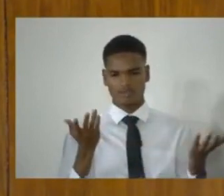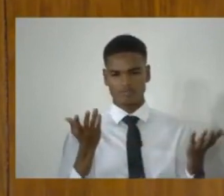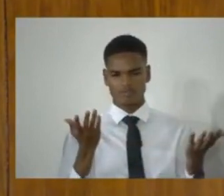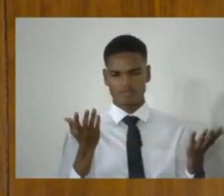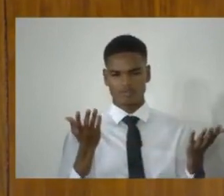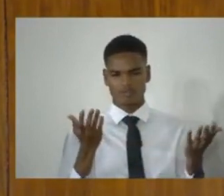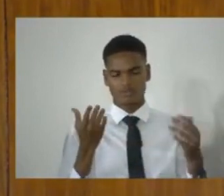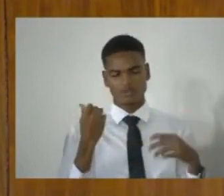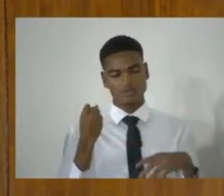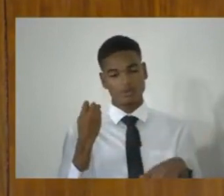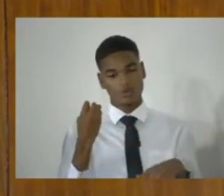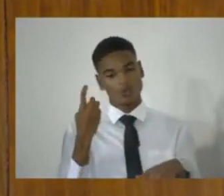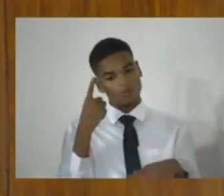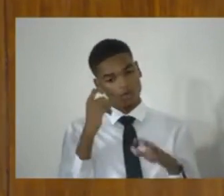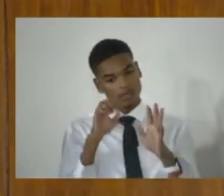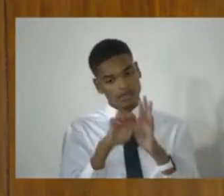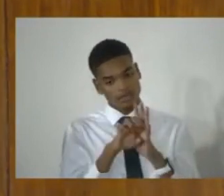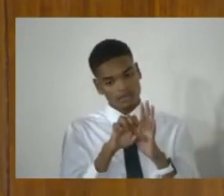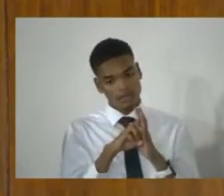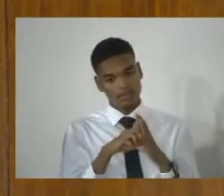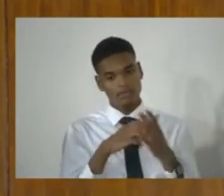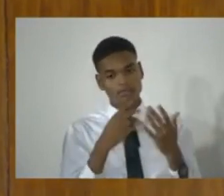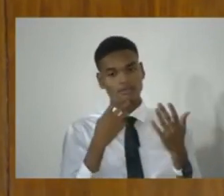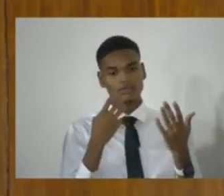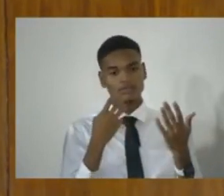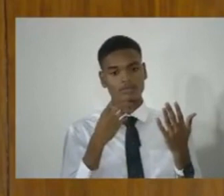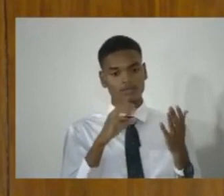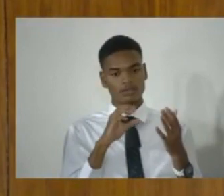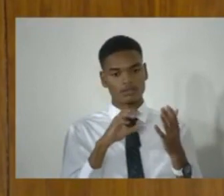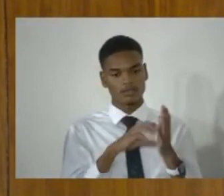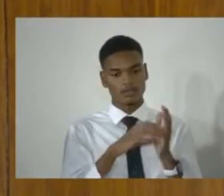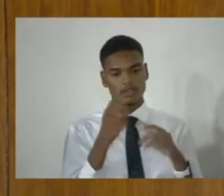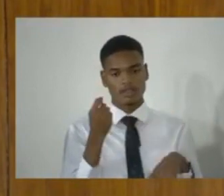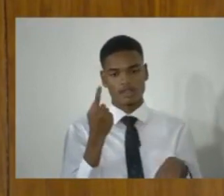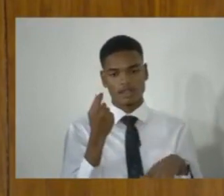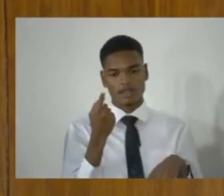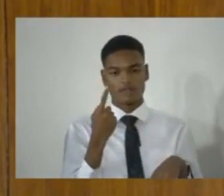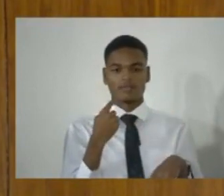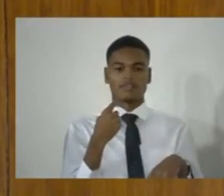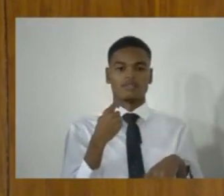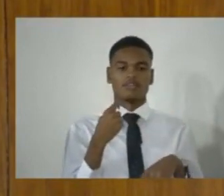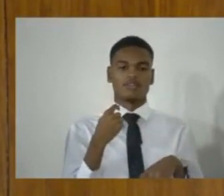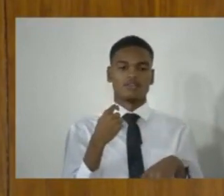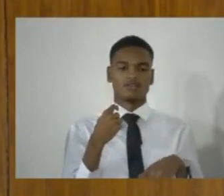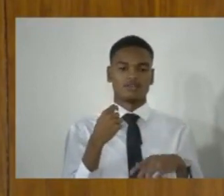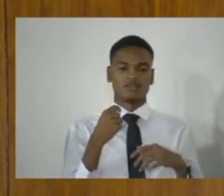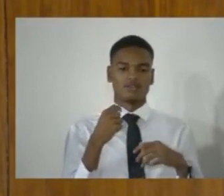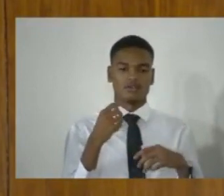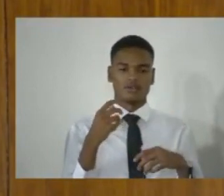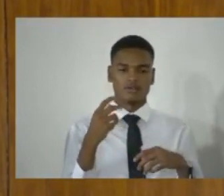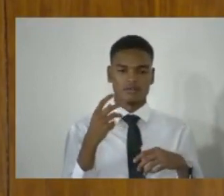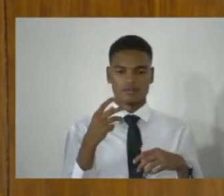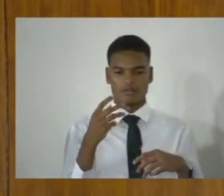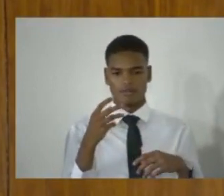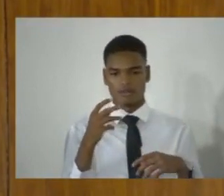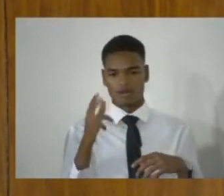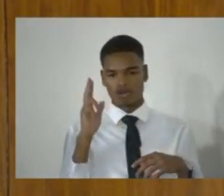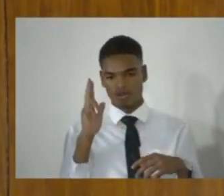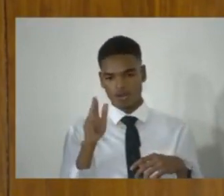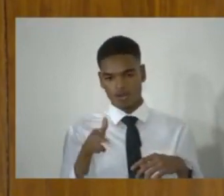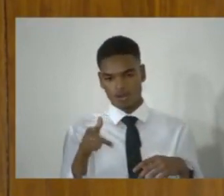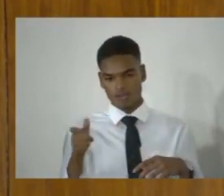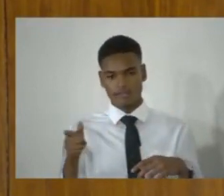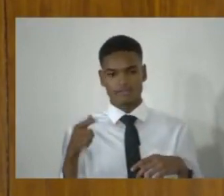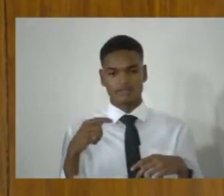for example, in clause 11, which is to do with pawning a firearm or